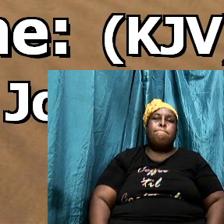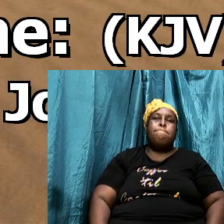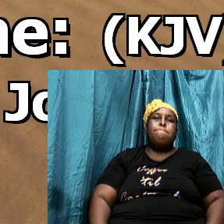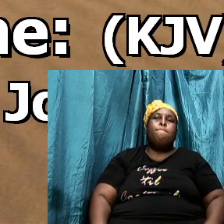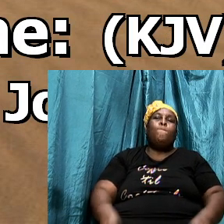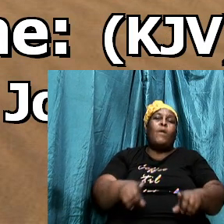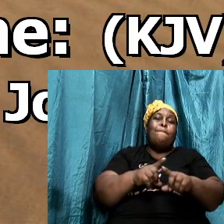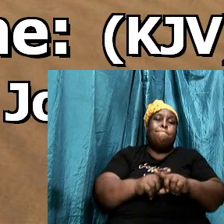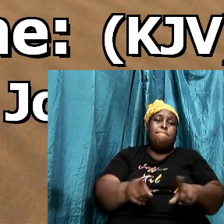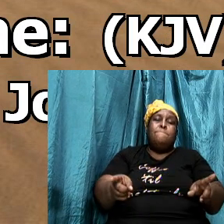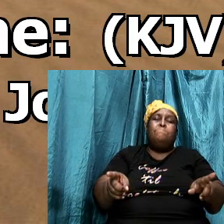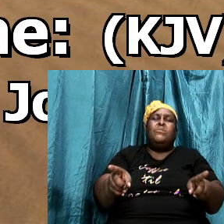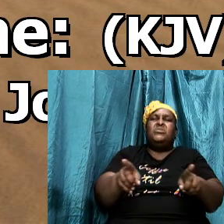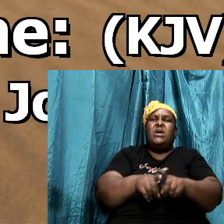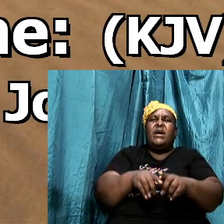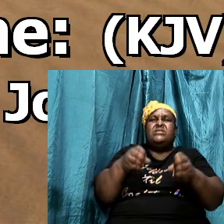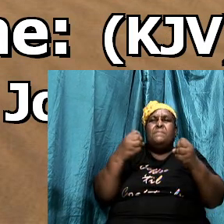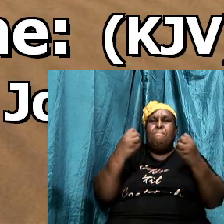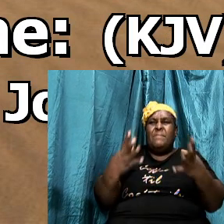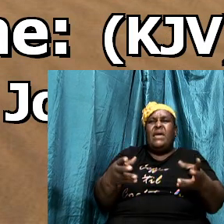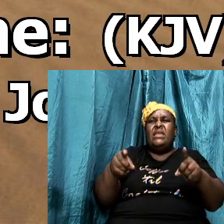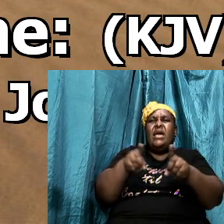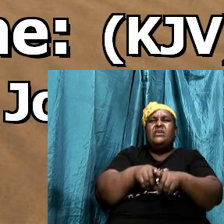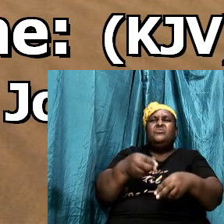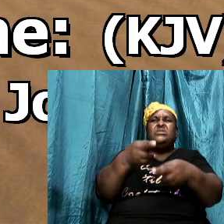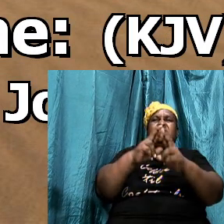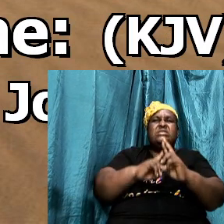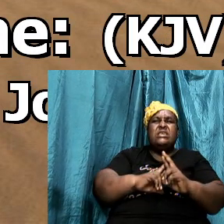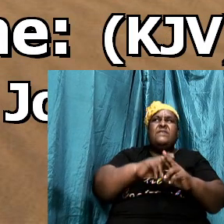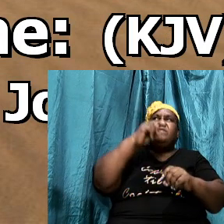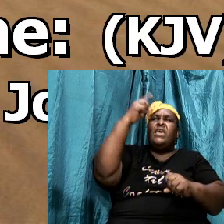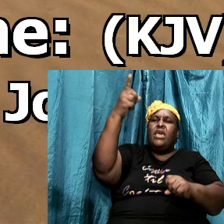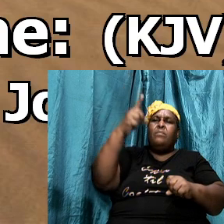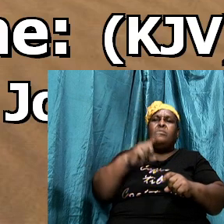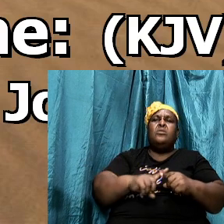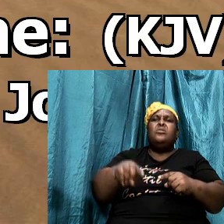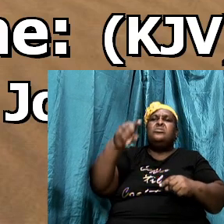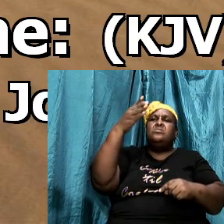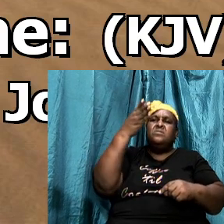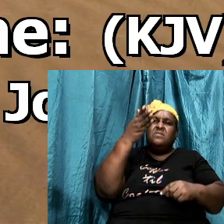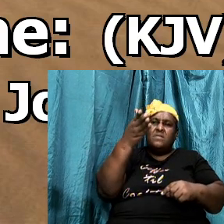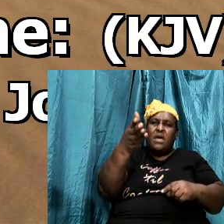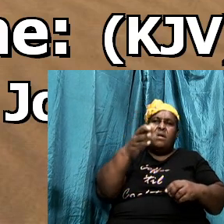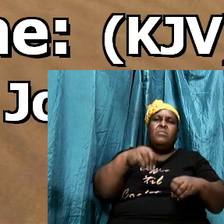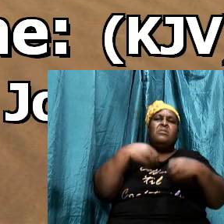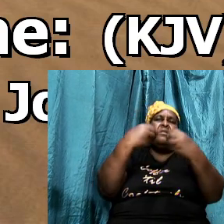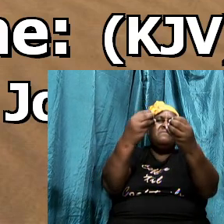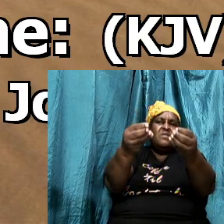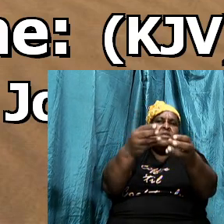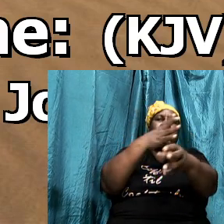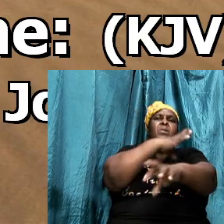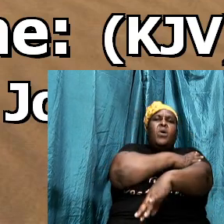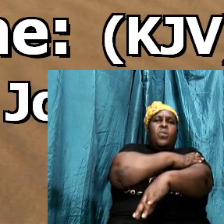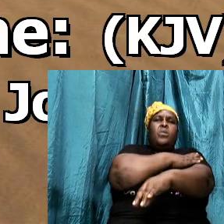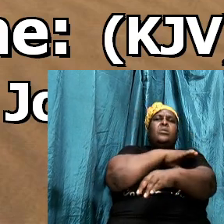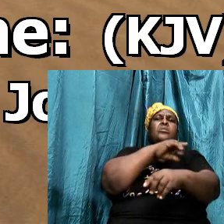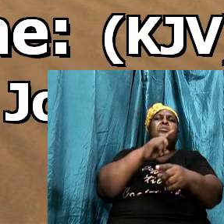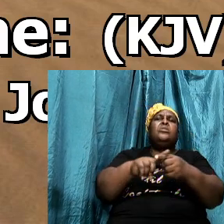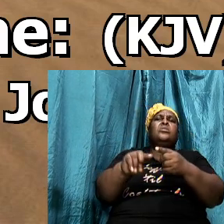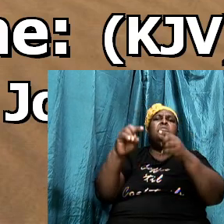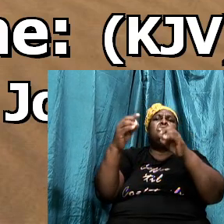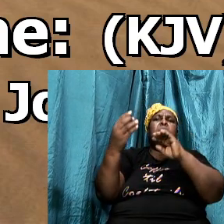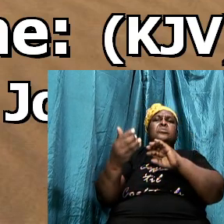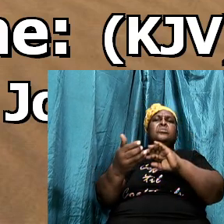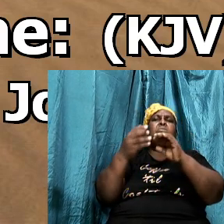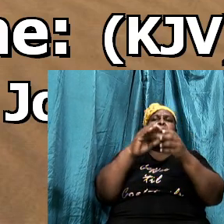but as many as receive him to them gave he power you